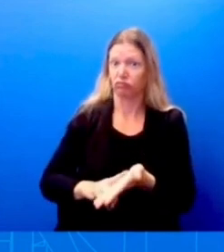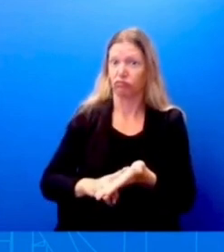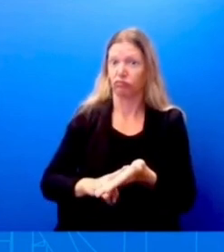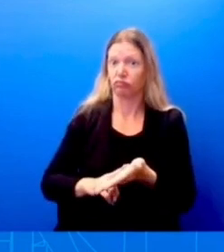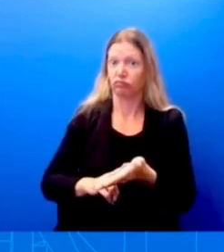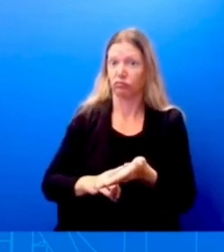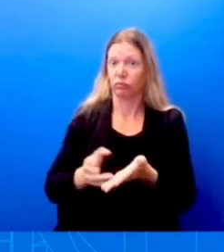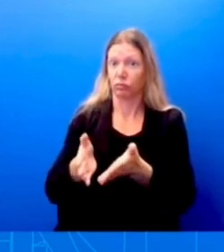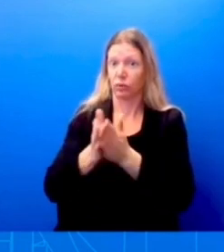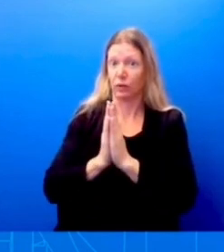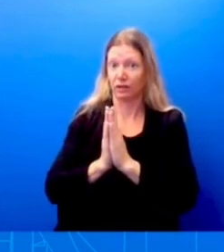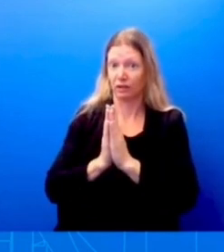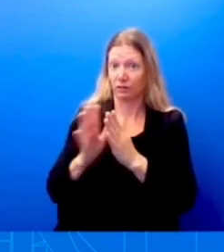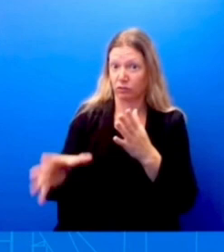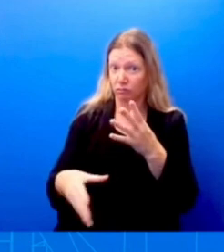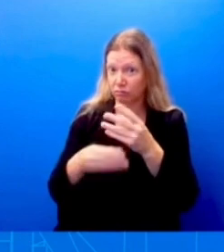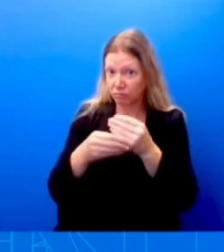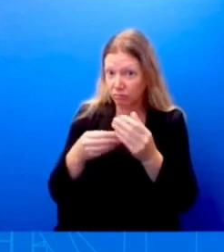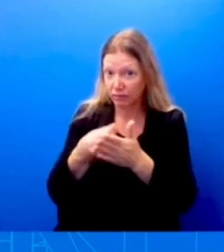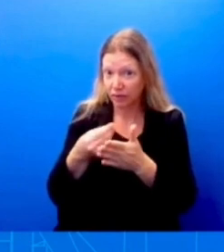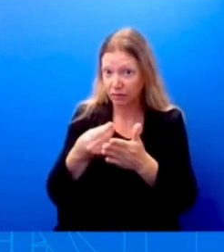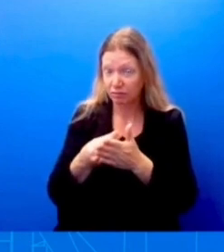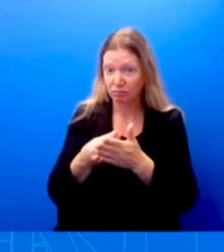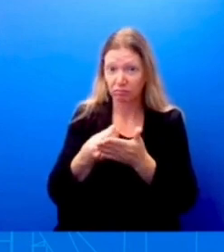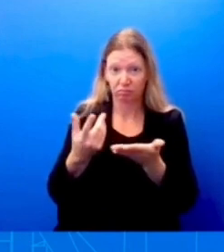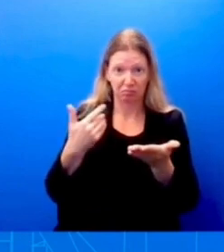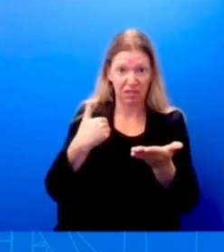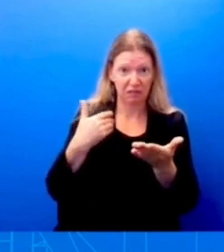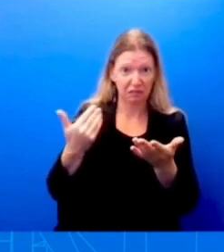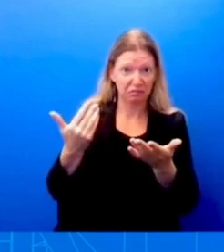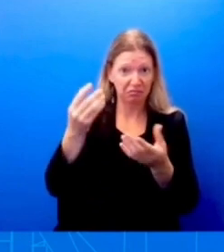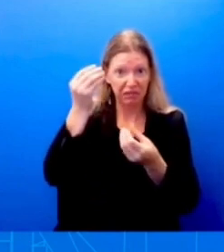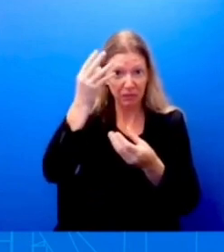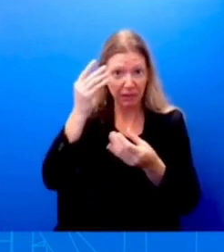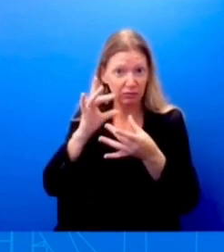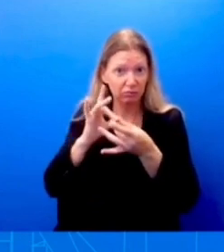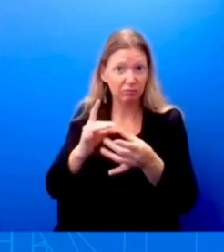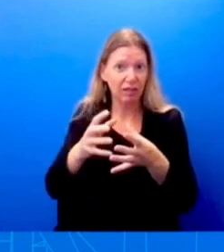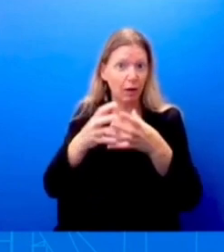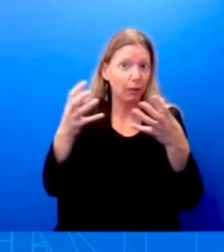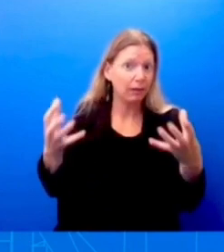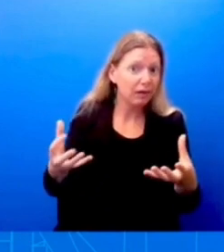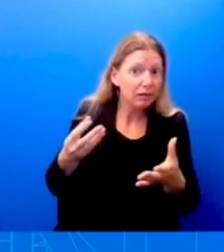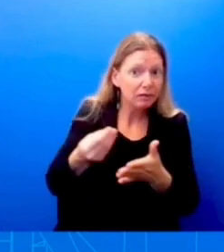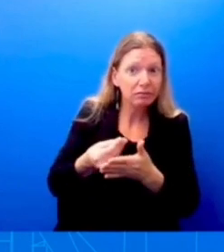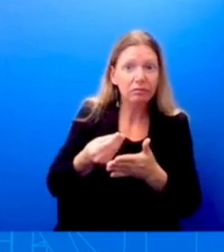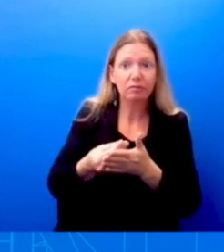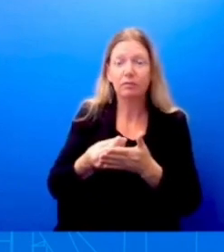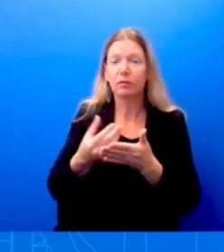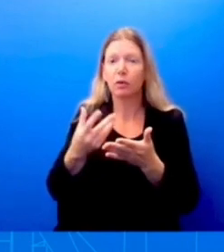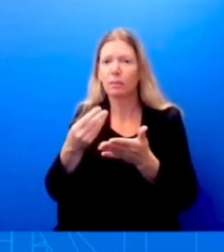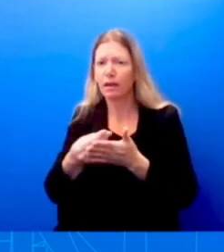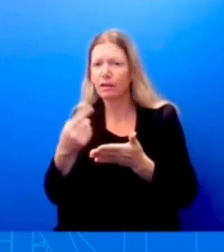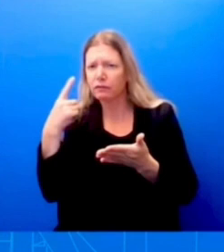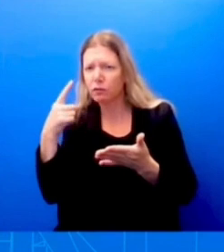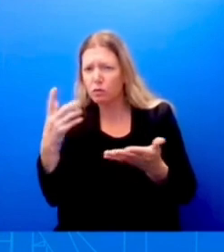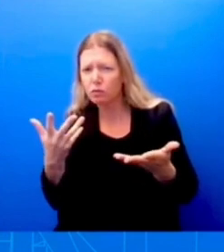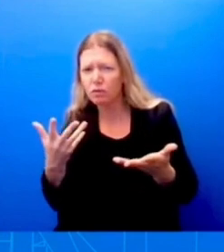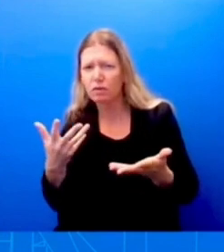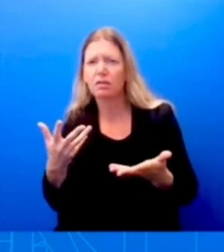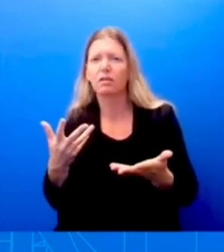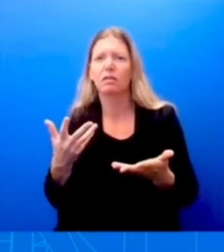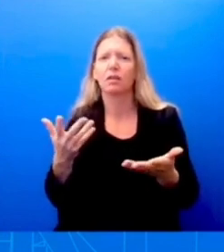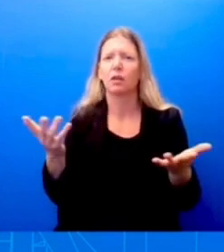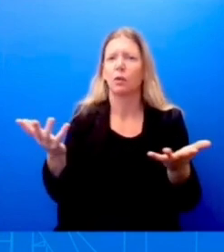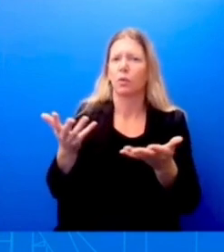have any additional details about the size of that funding request, what it would be used for, and what would the impact be if Congress